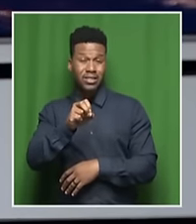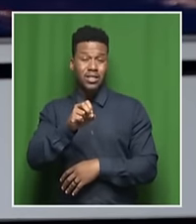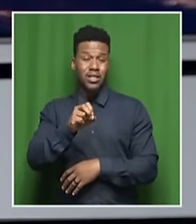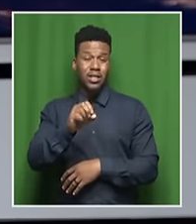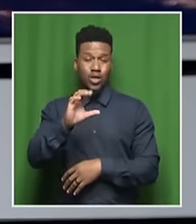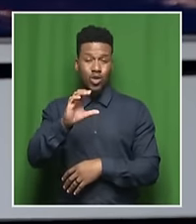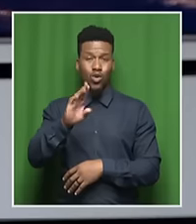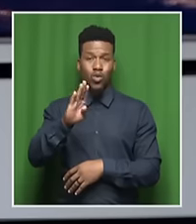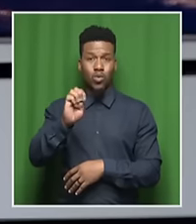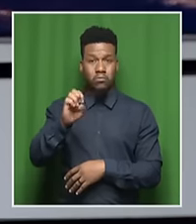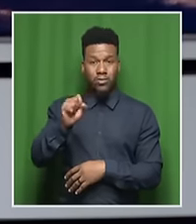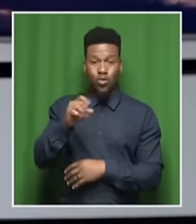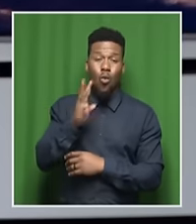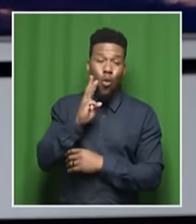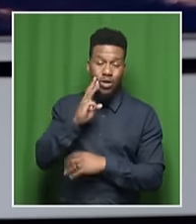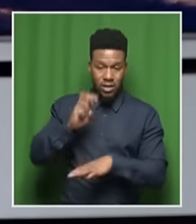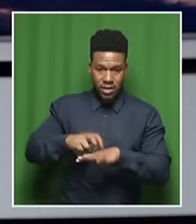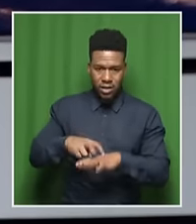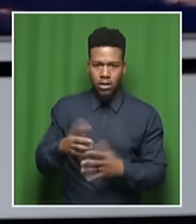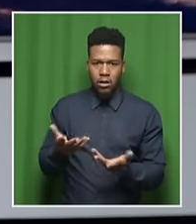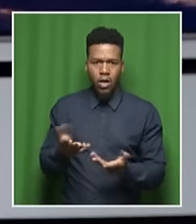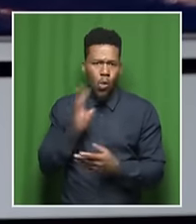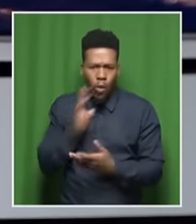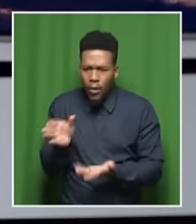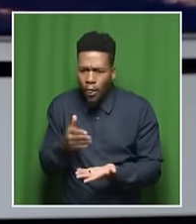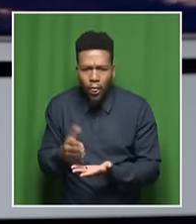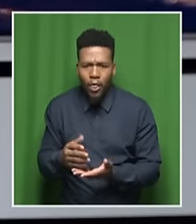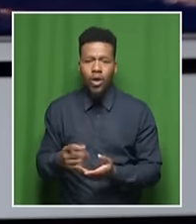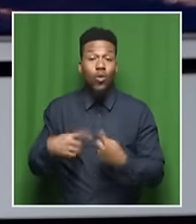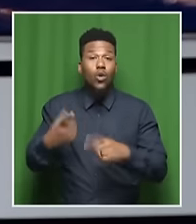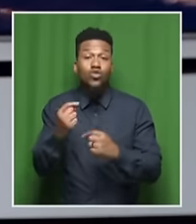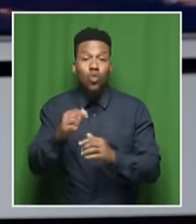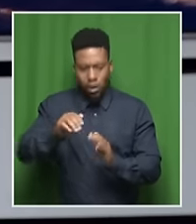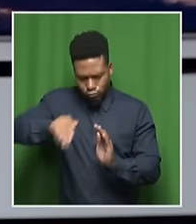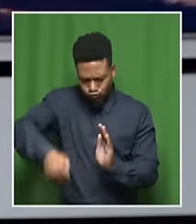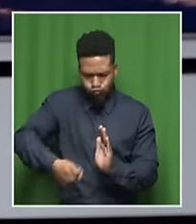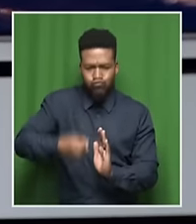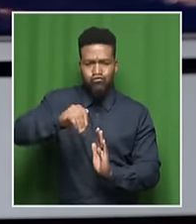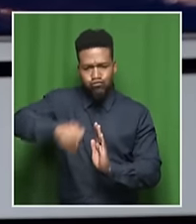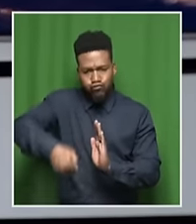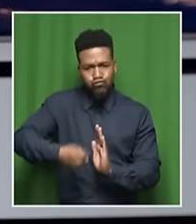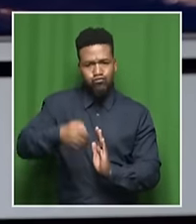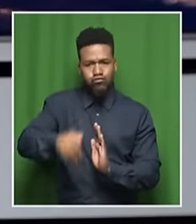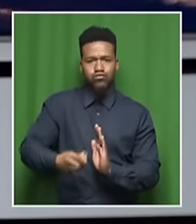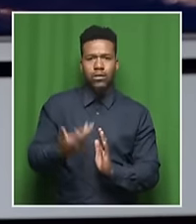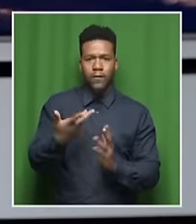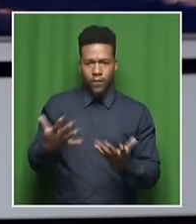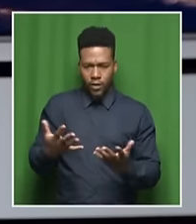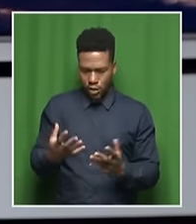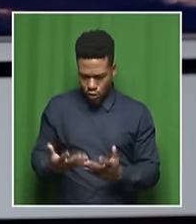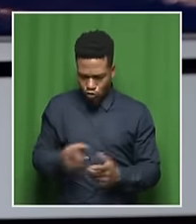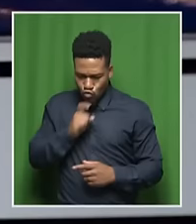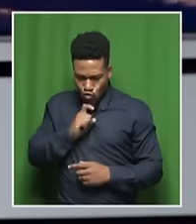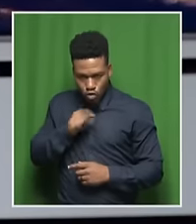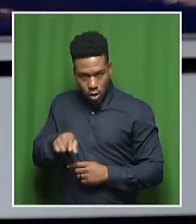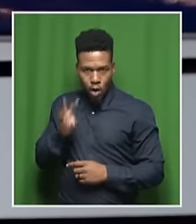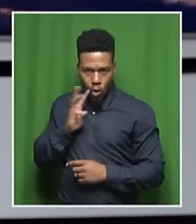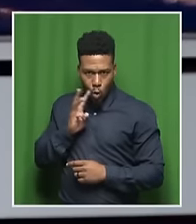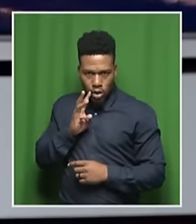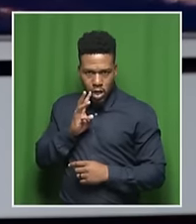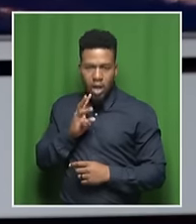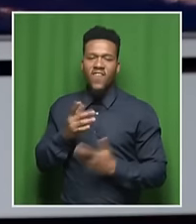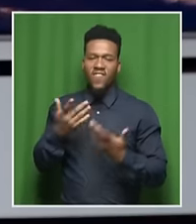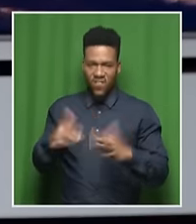dig a borehole, and we had to treat our own water and recycle it on site as a business. And that has made us much more sustainable.